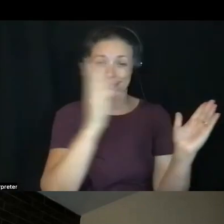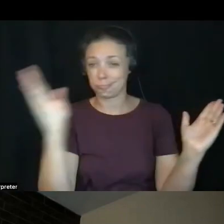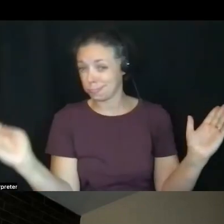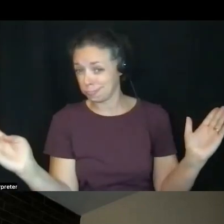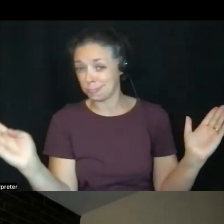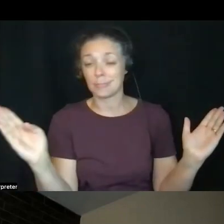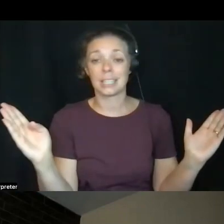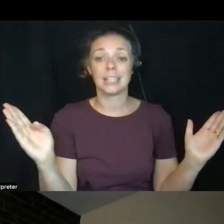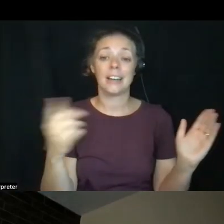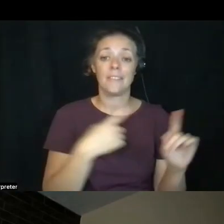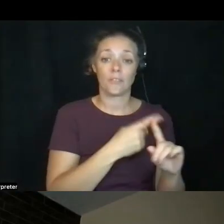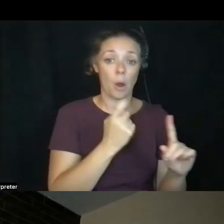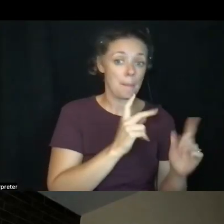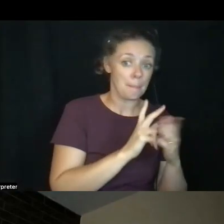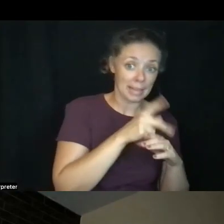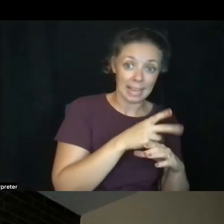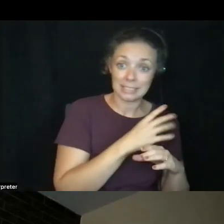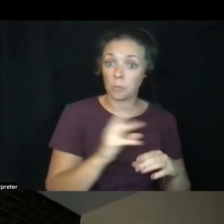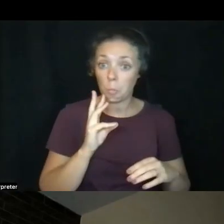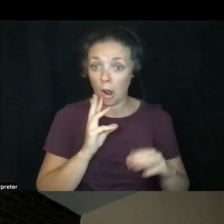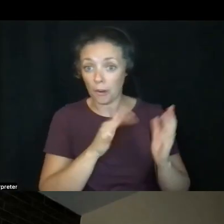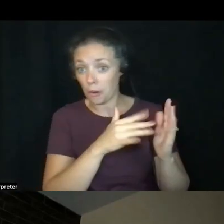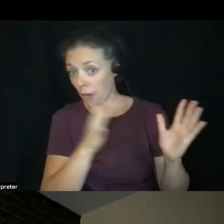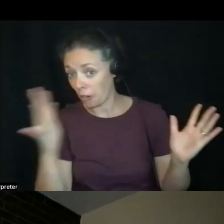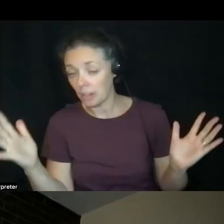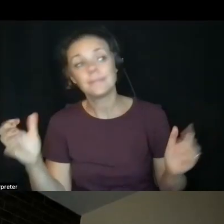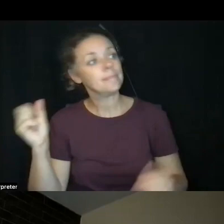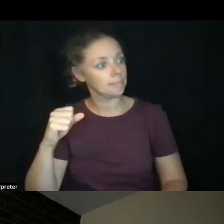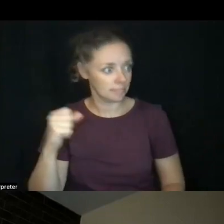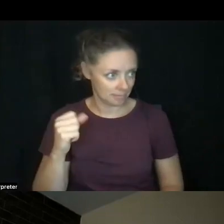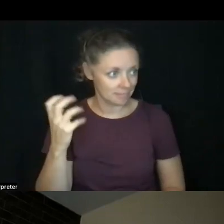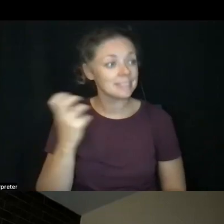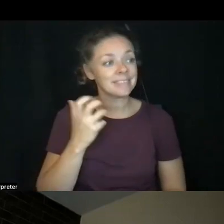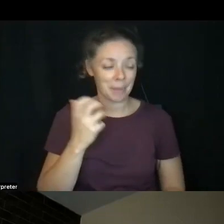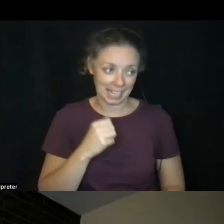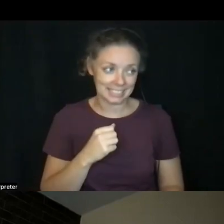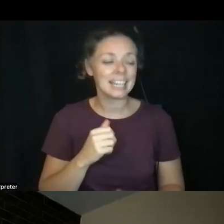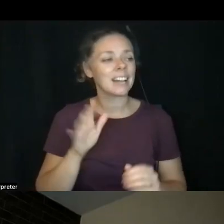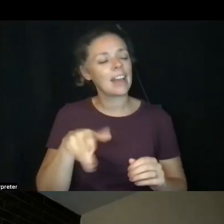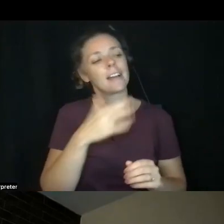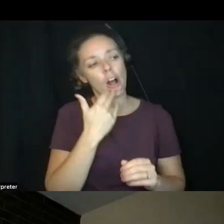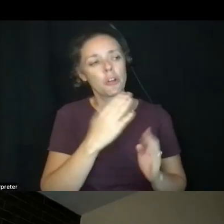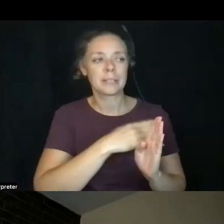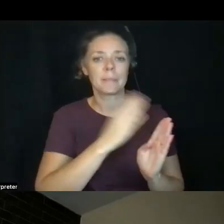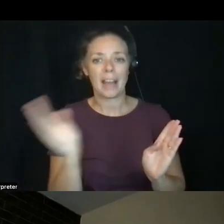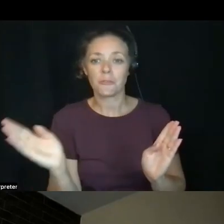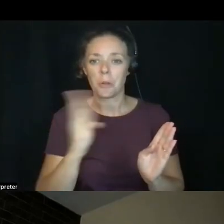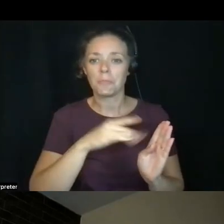the water. It is amazing, sort of the color spectrum that you have.